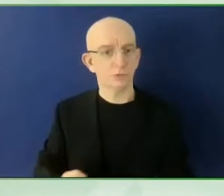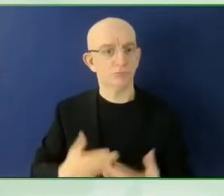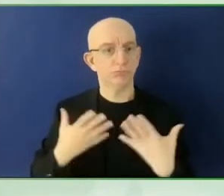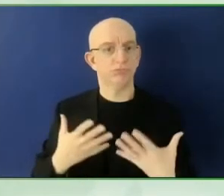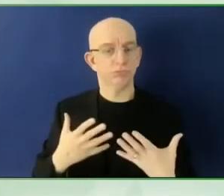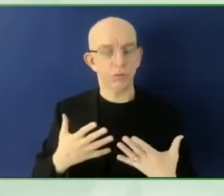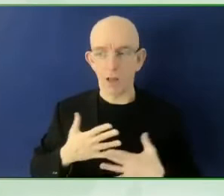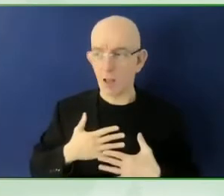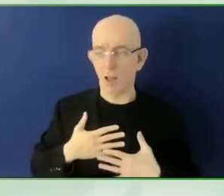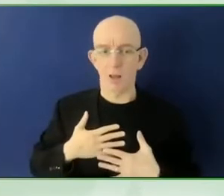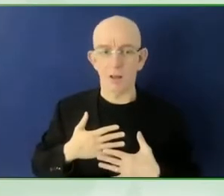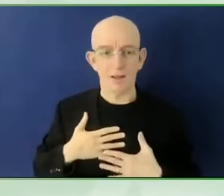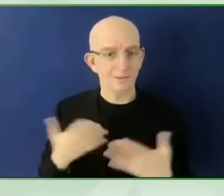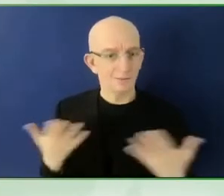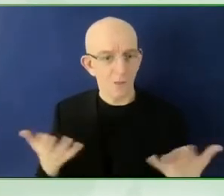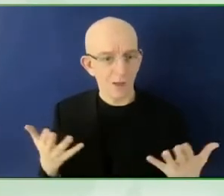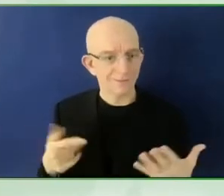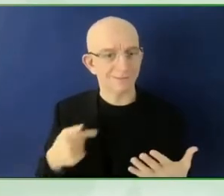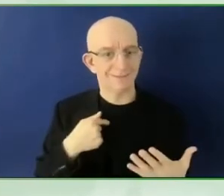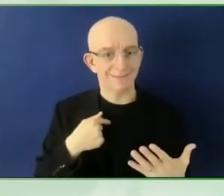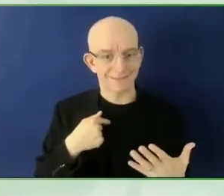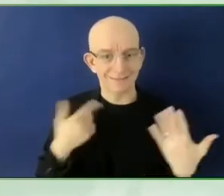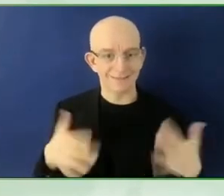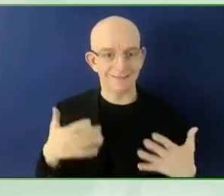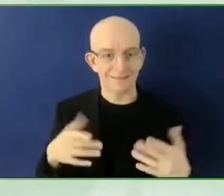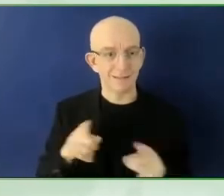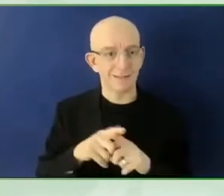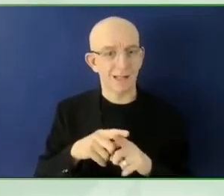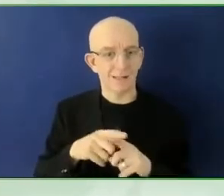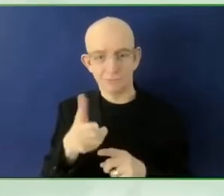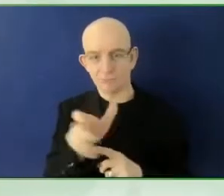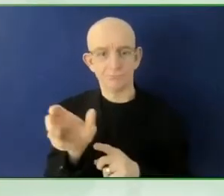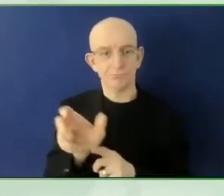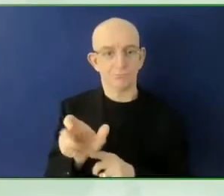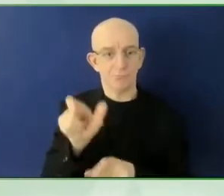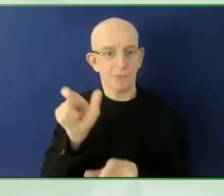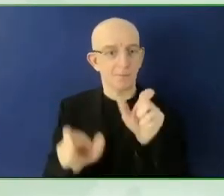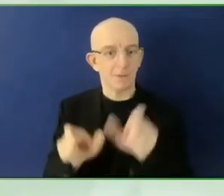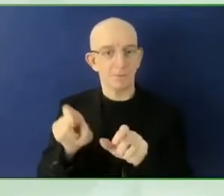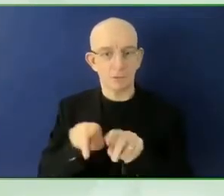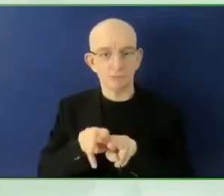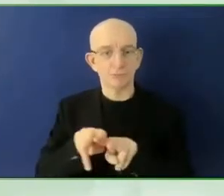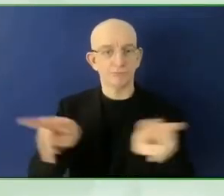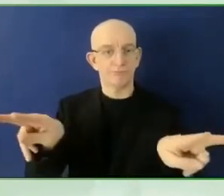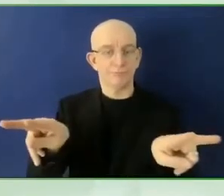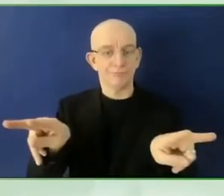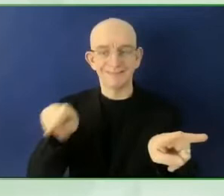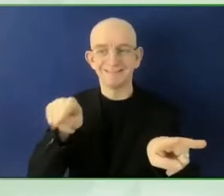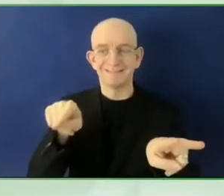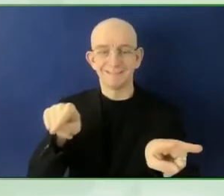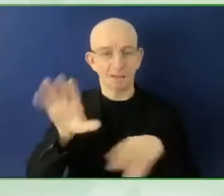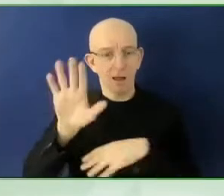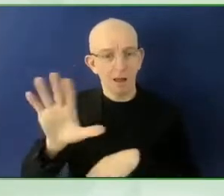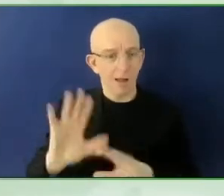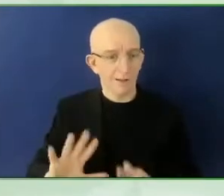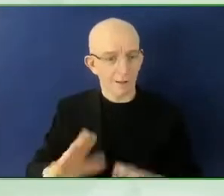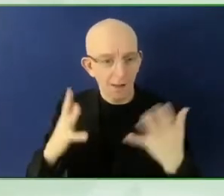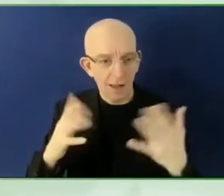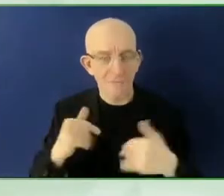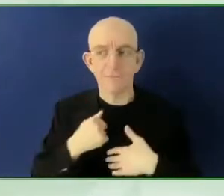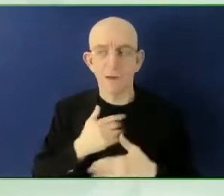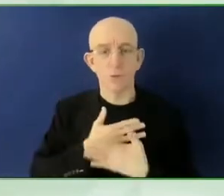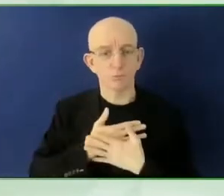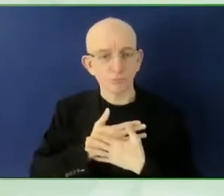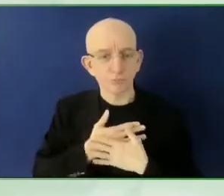empathy and generosity in mind. Some success stories that we have heard about. Anything